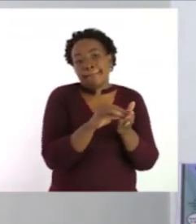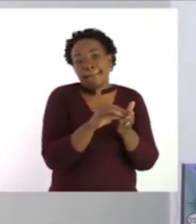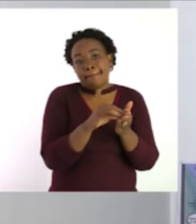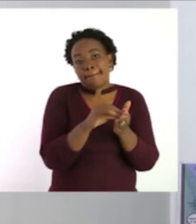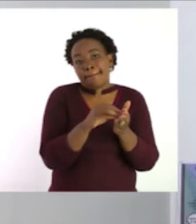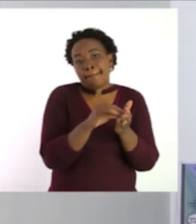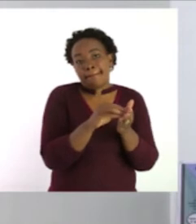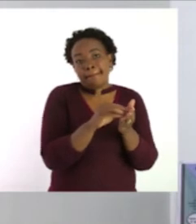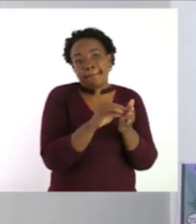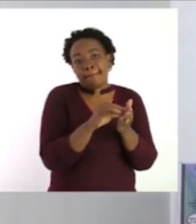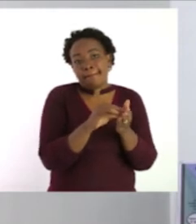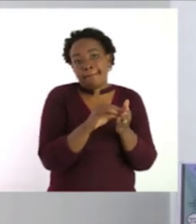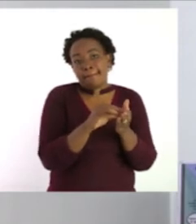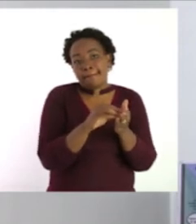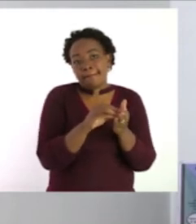Okay.